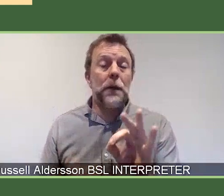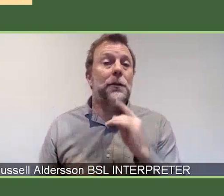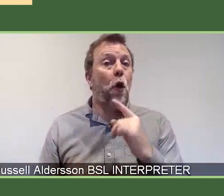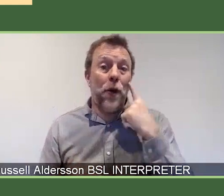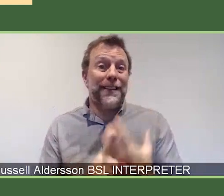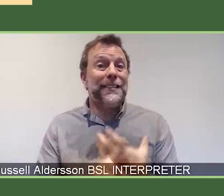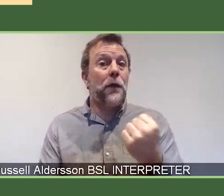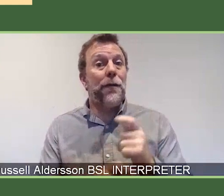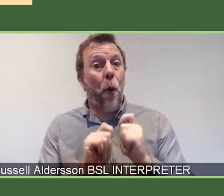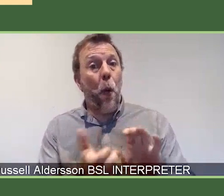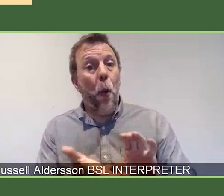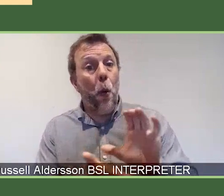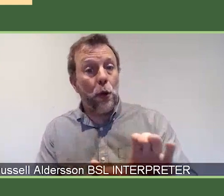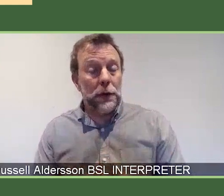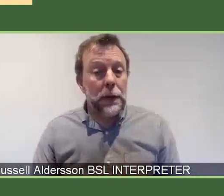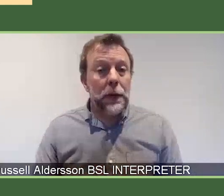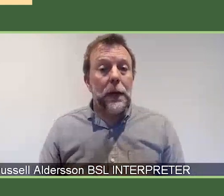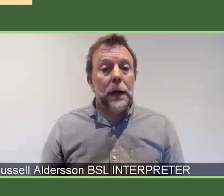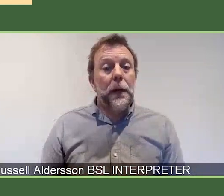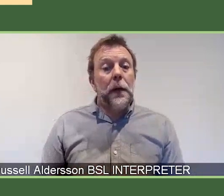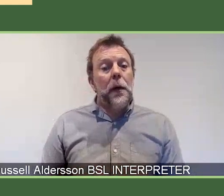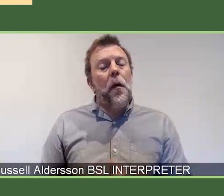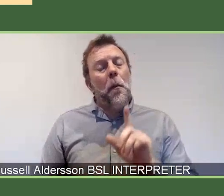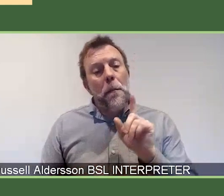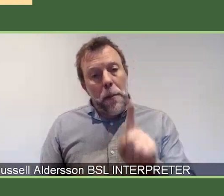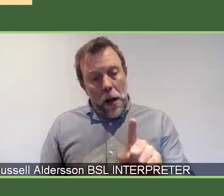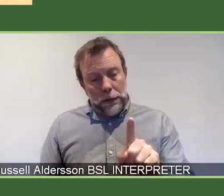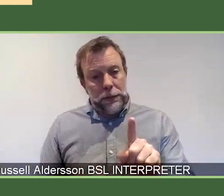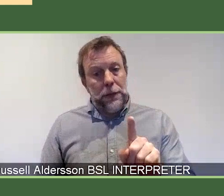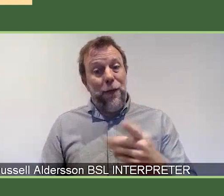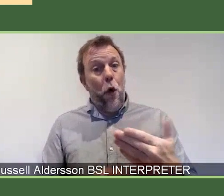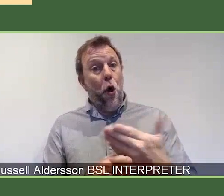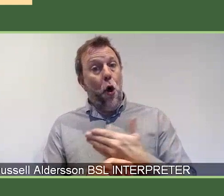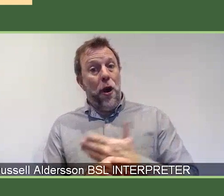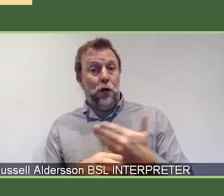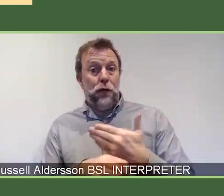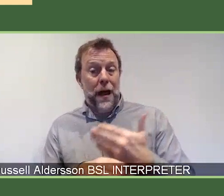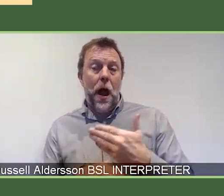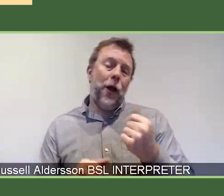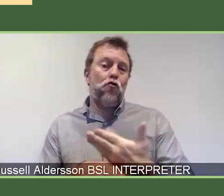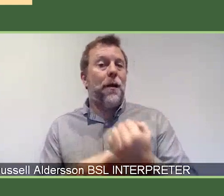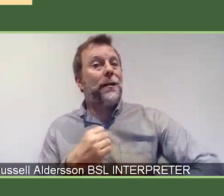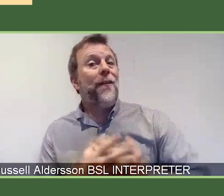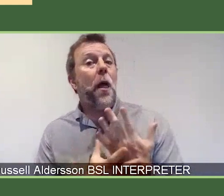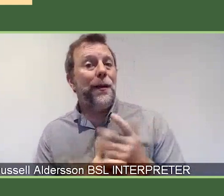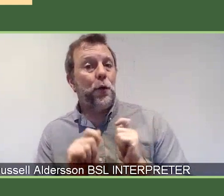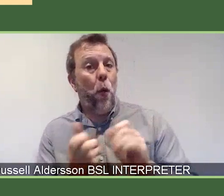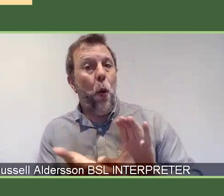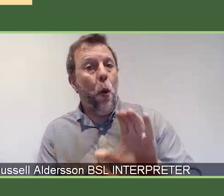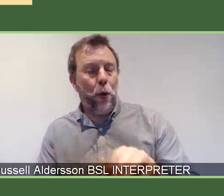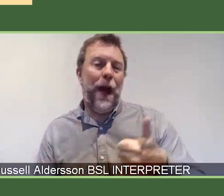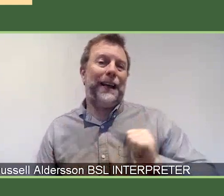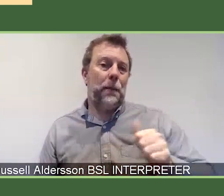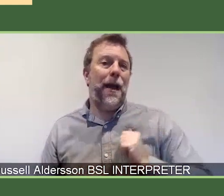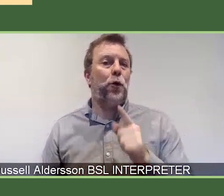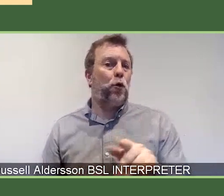example, in due course. But for the early career and the career development awards, we would expect those to